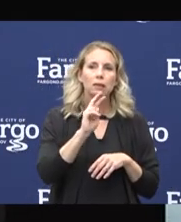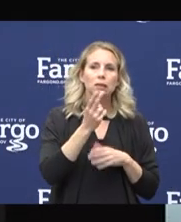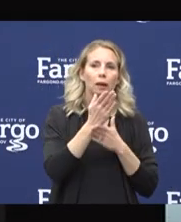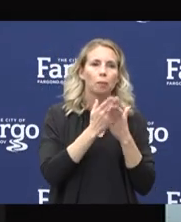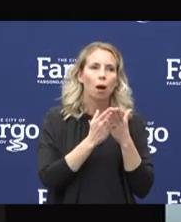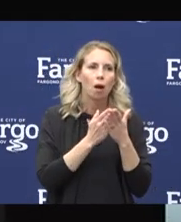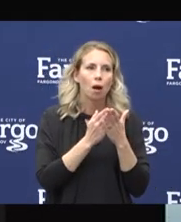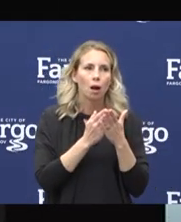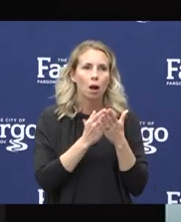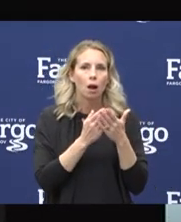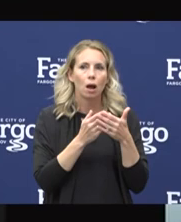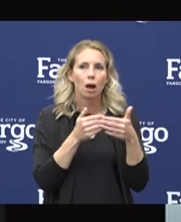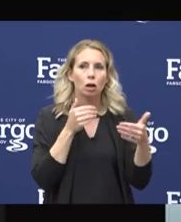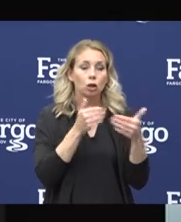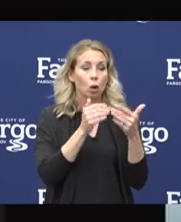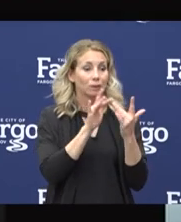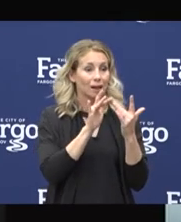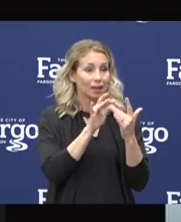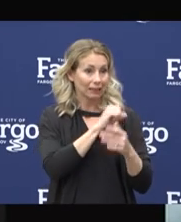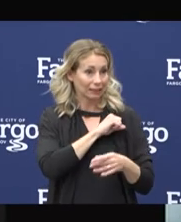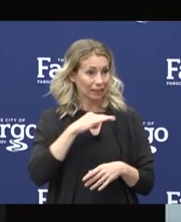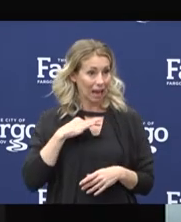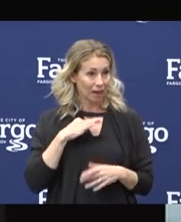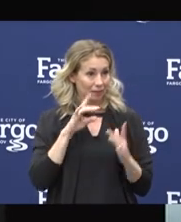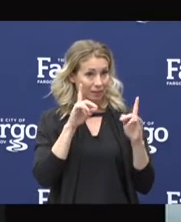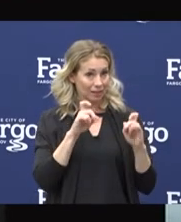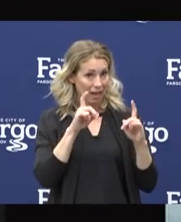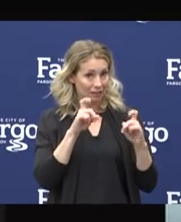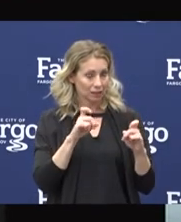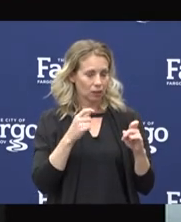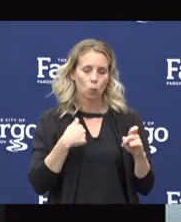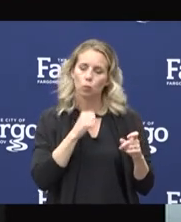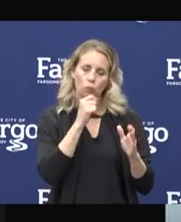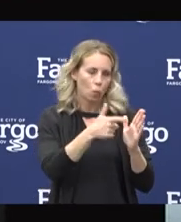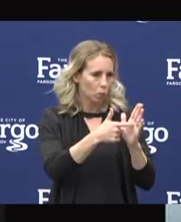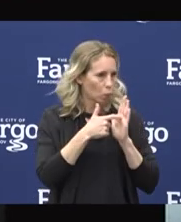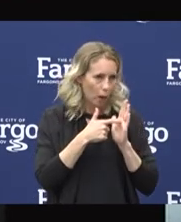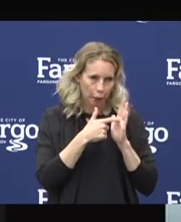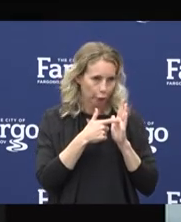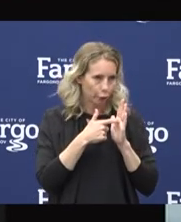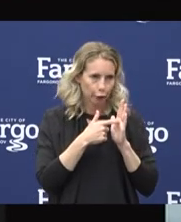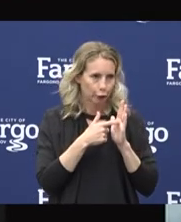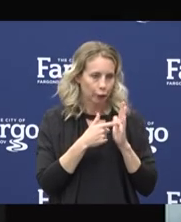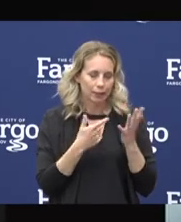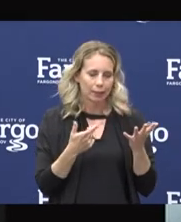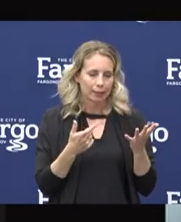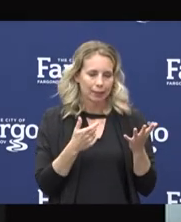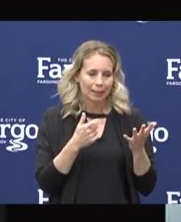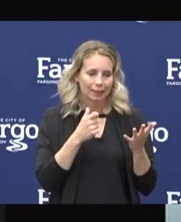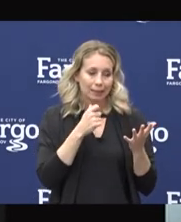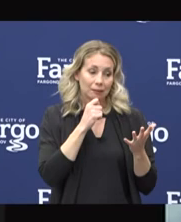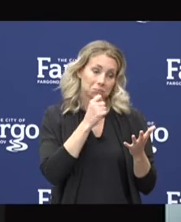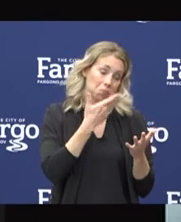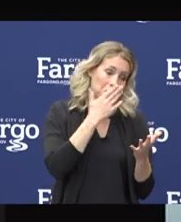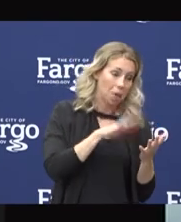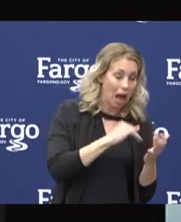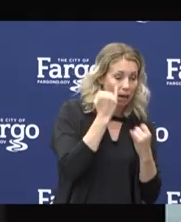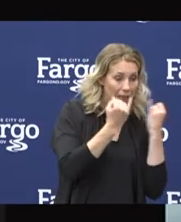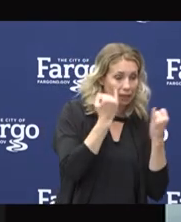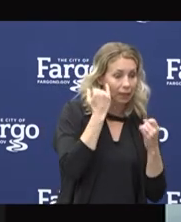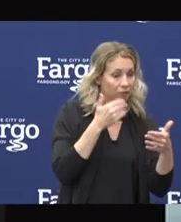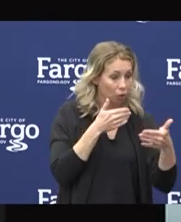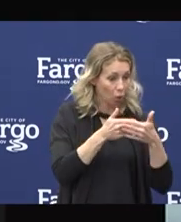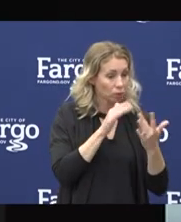close contact staff tested. We do not require that. It's not necessarily a bad idea. If you are a close contact,